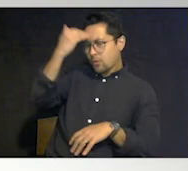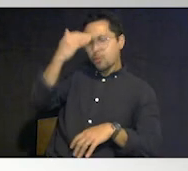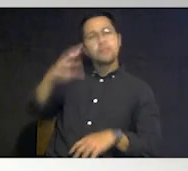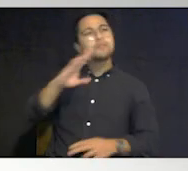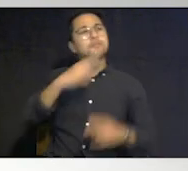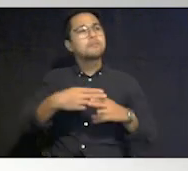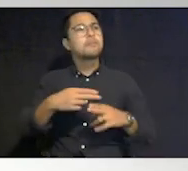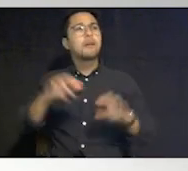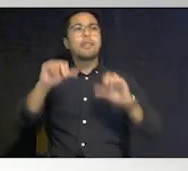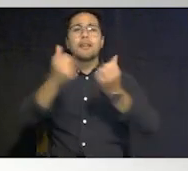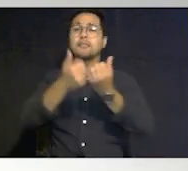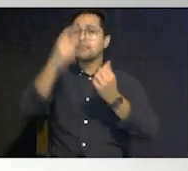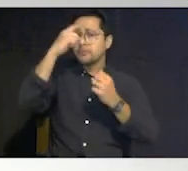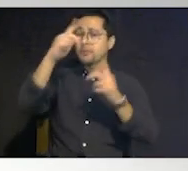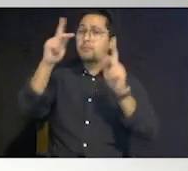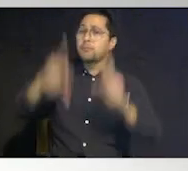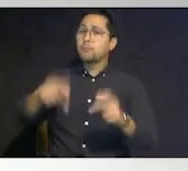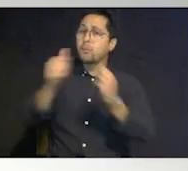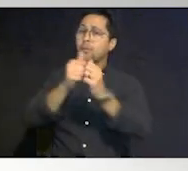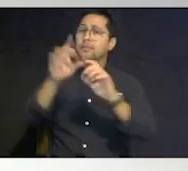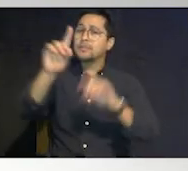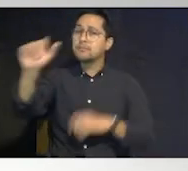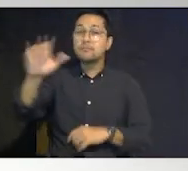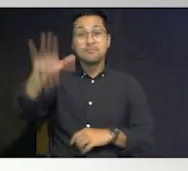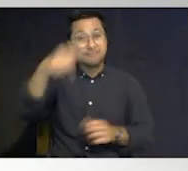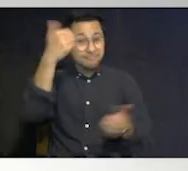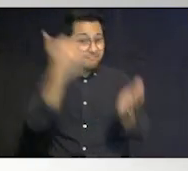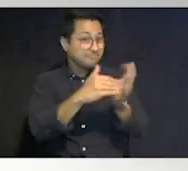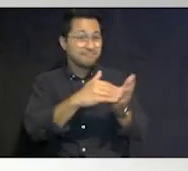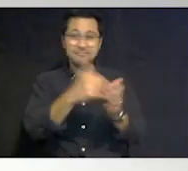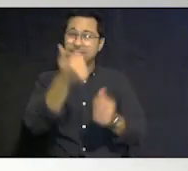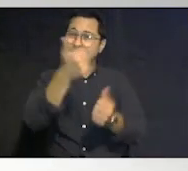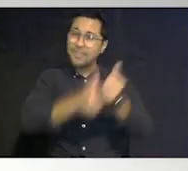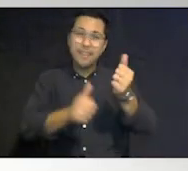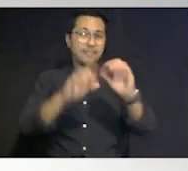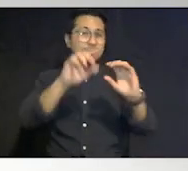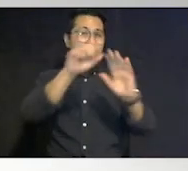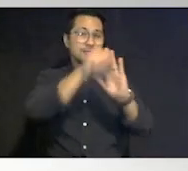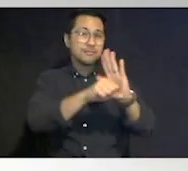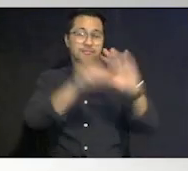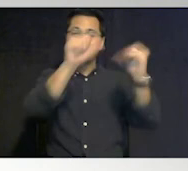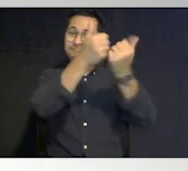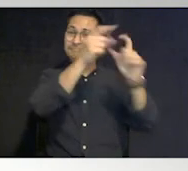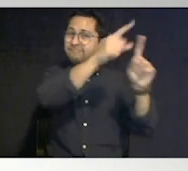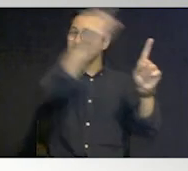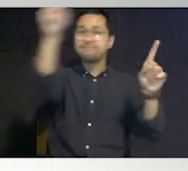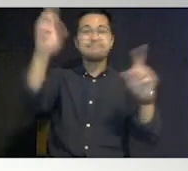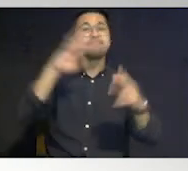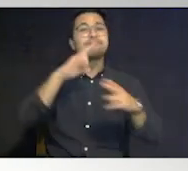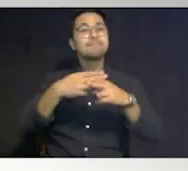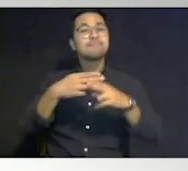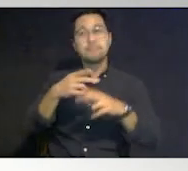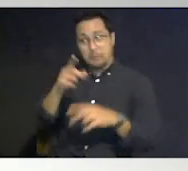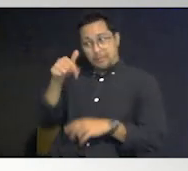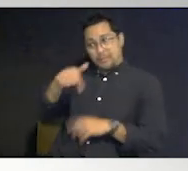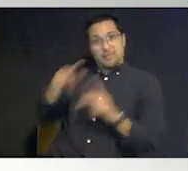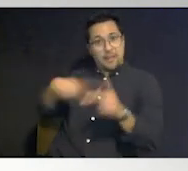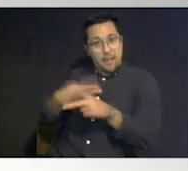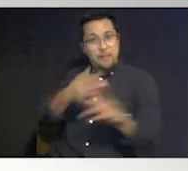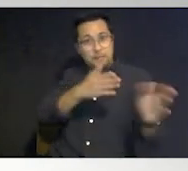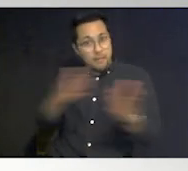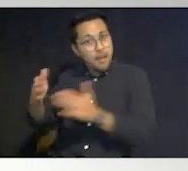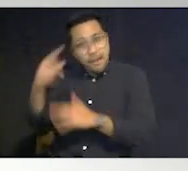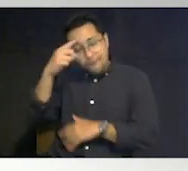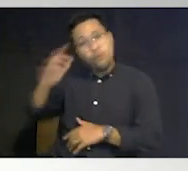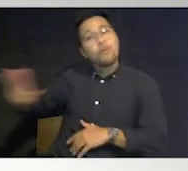agency for persons with disabilities but i will tell you every state agencies are are talking about these kinds of planning for the people